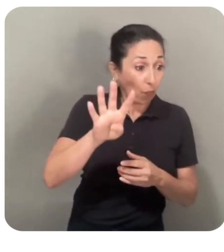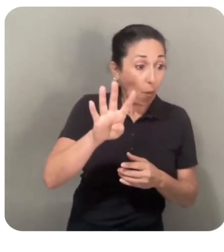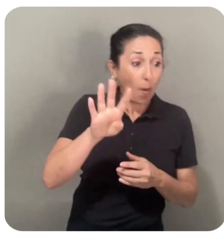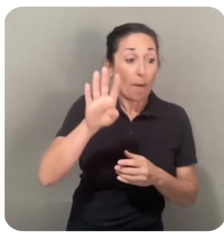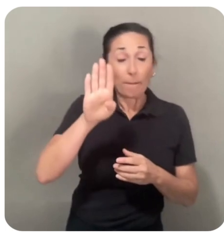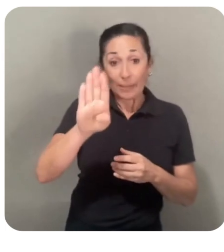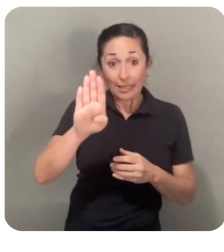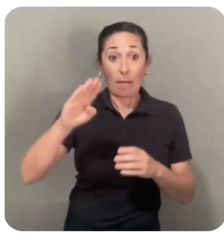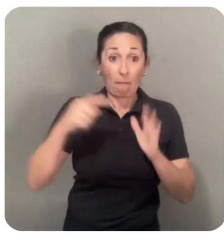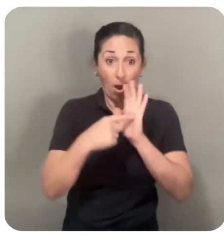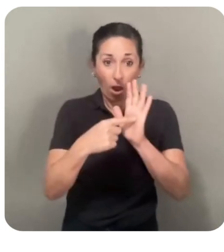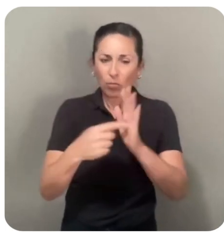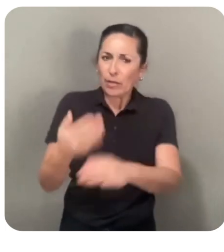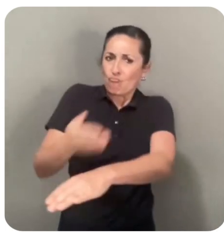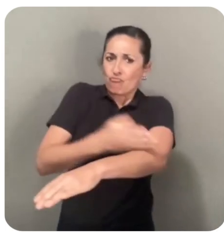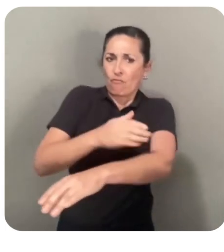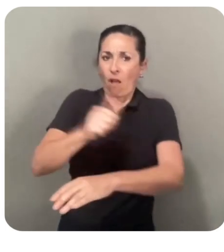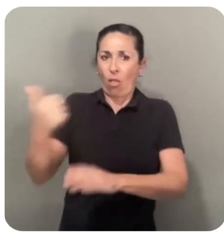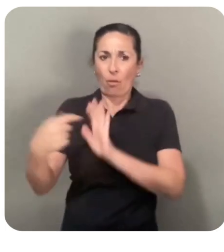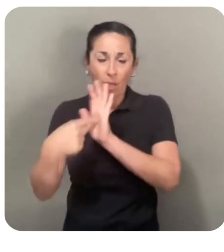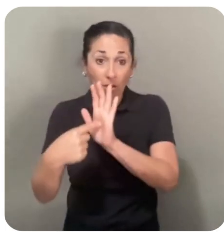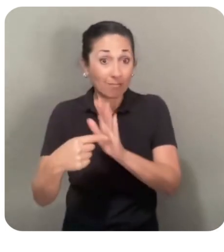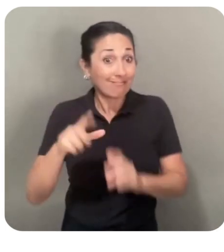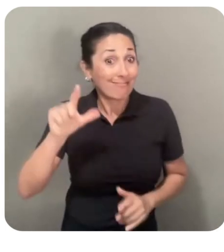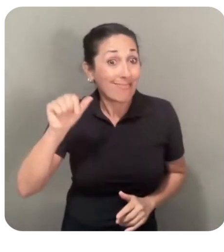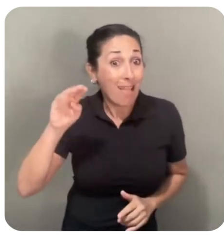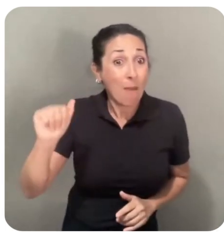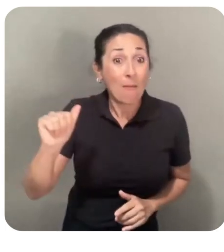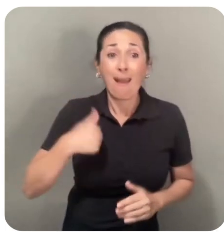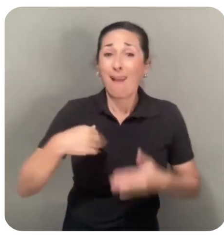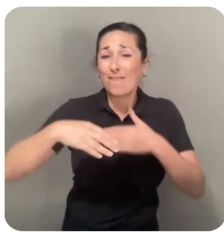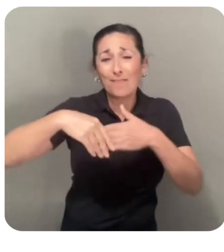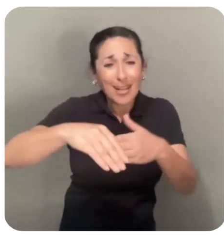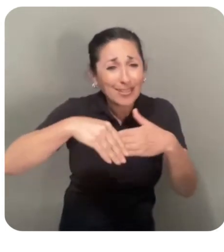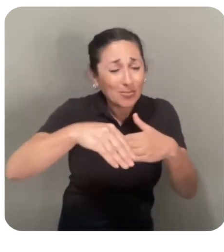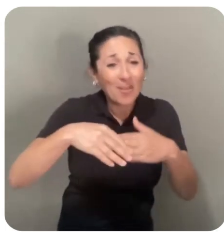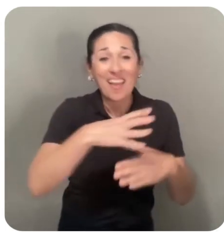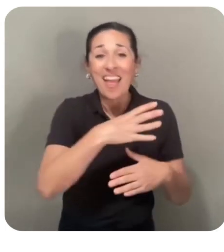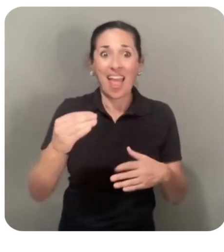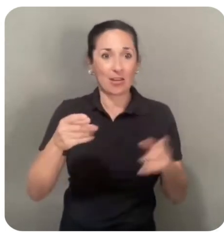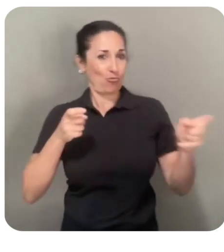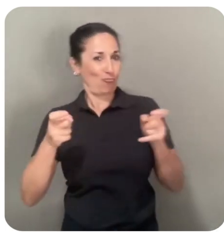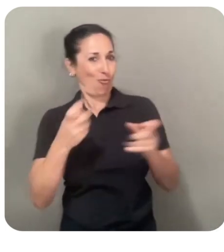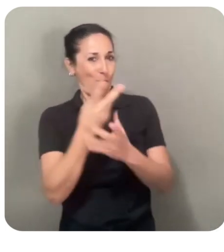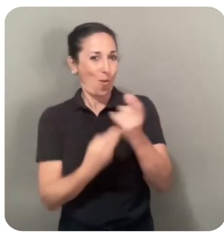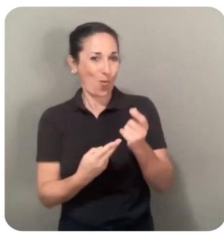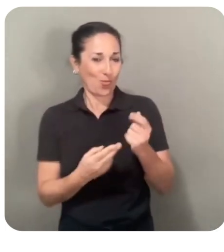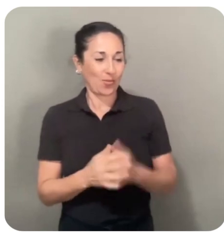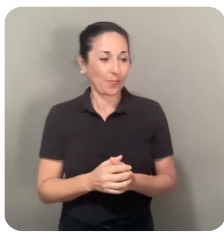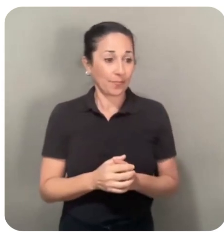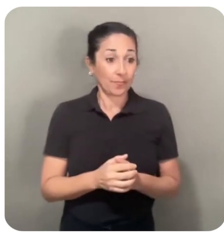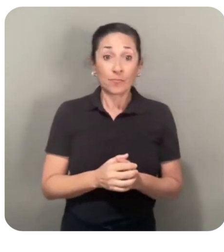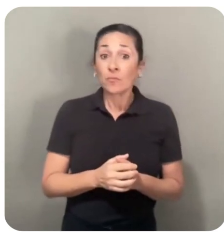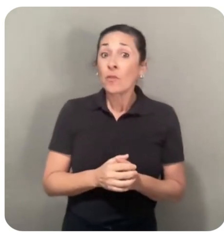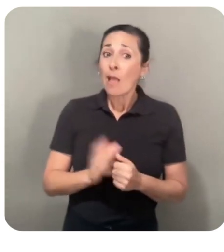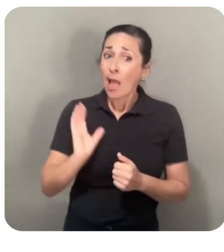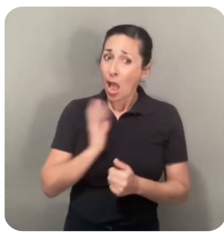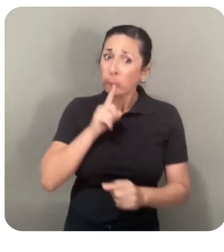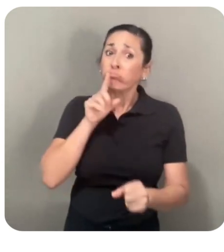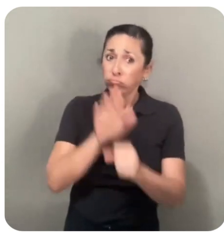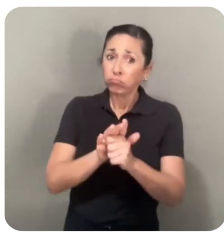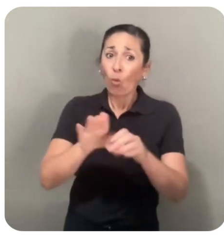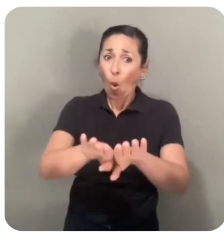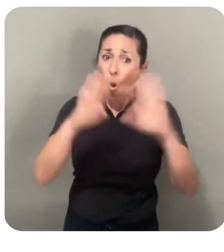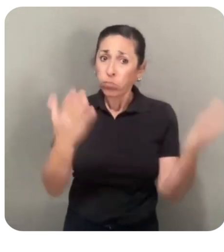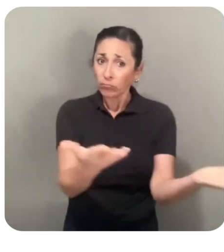other models. With Llama, you both get flexibility and you get control. True to our commitment to open